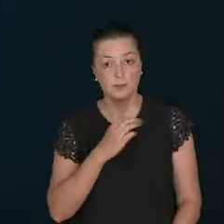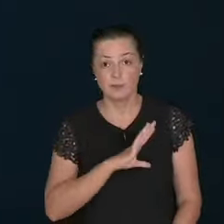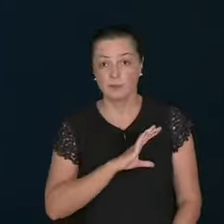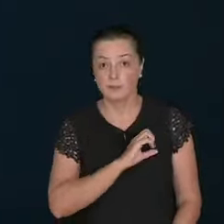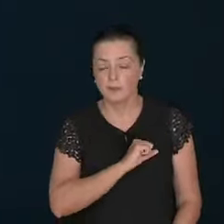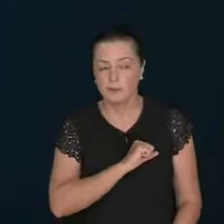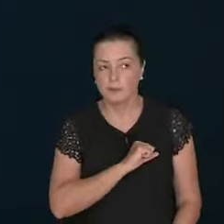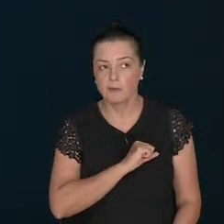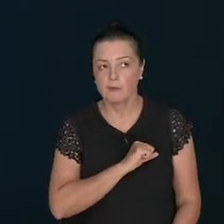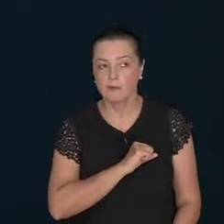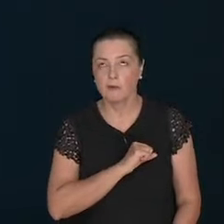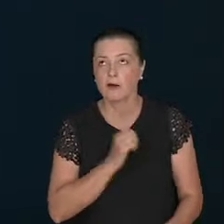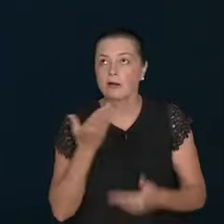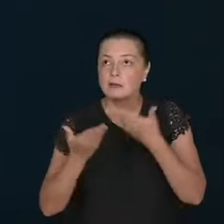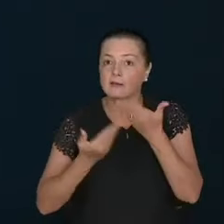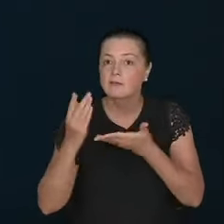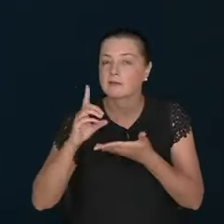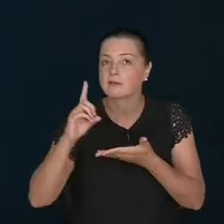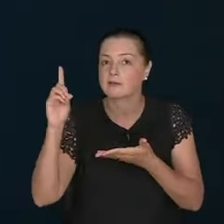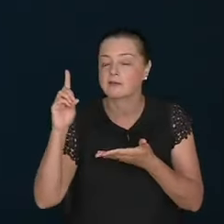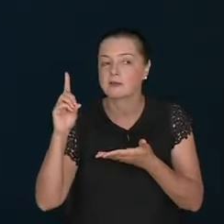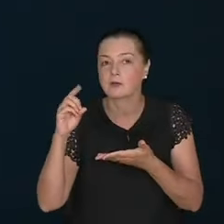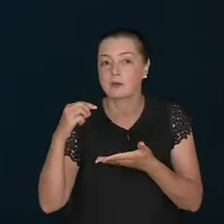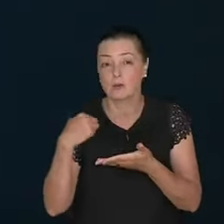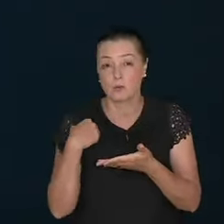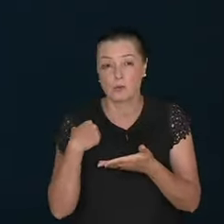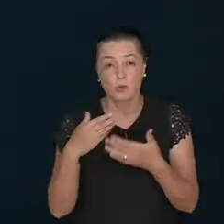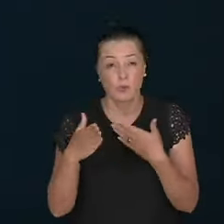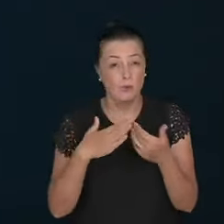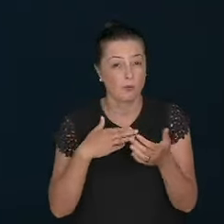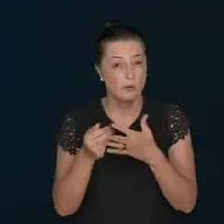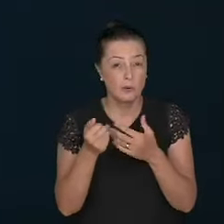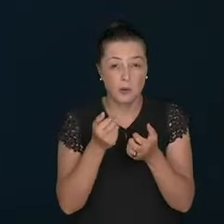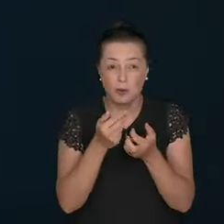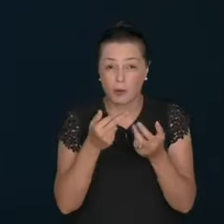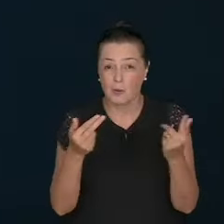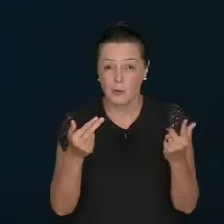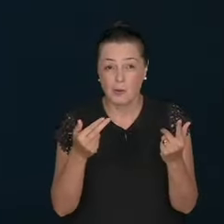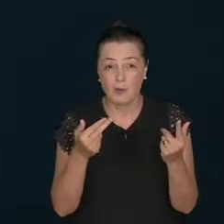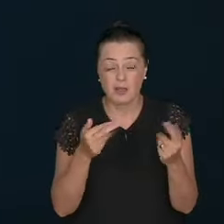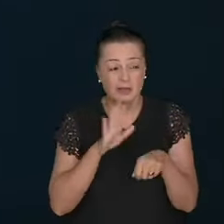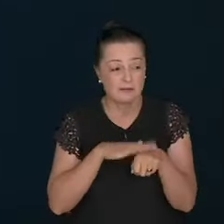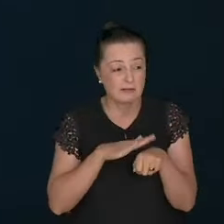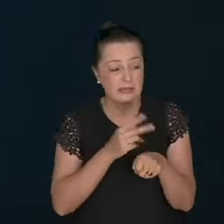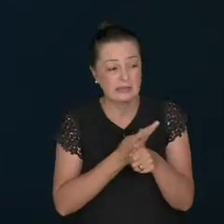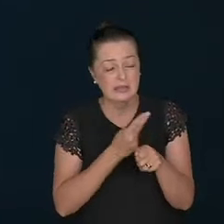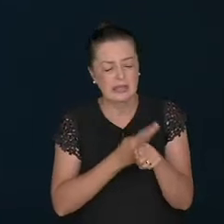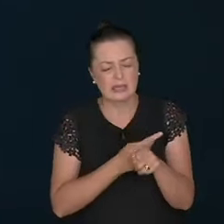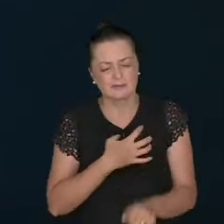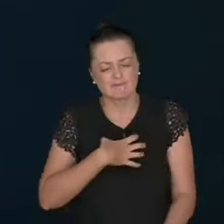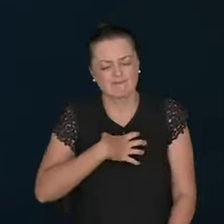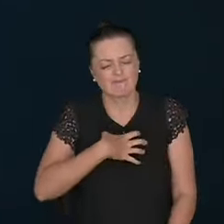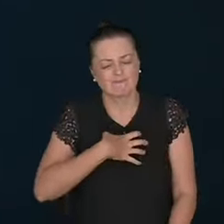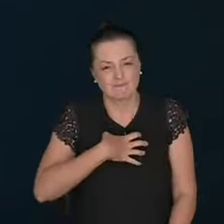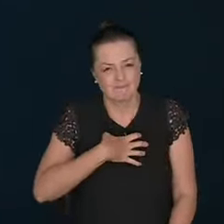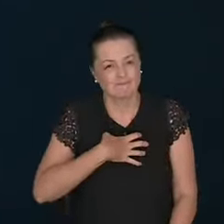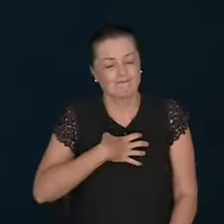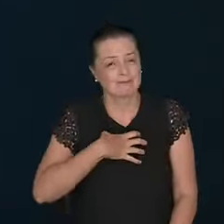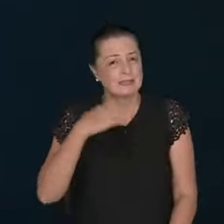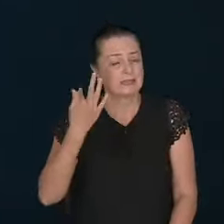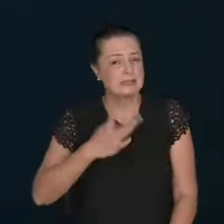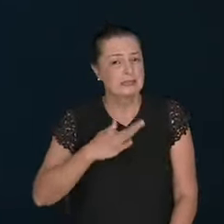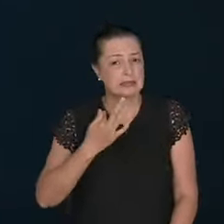Well, anything. The small thing that I used to do that wouldn't please God. My conscience would be painful.